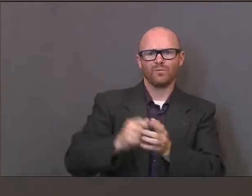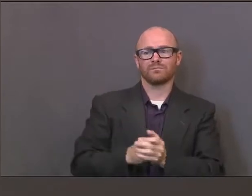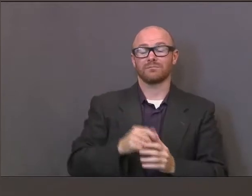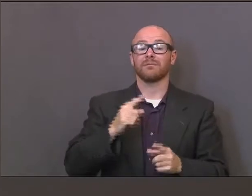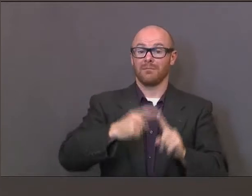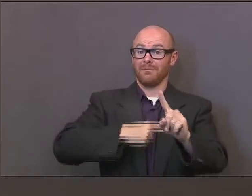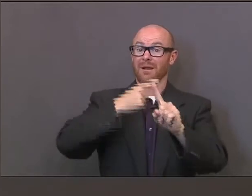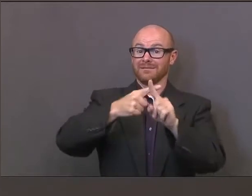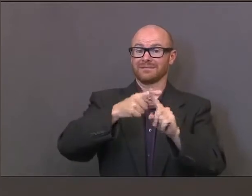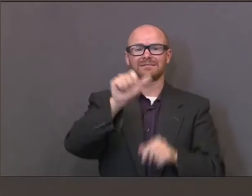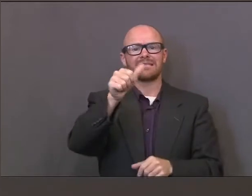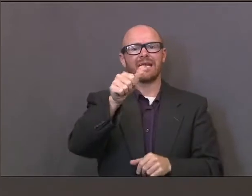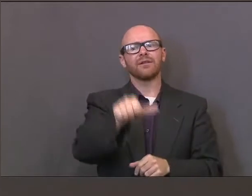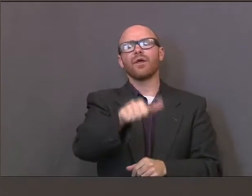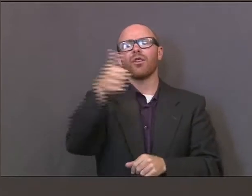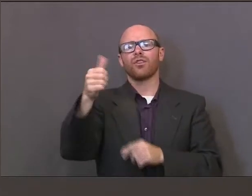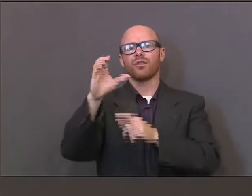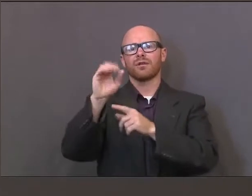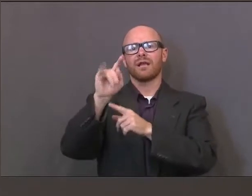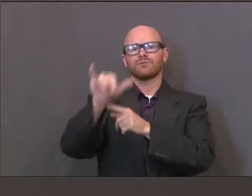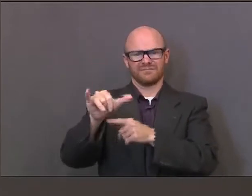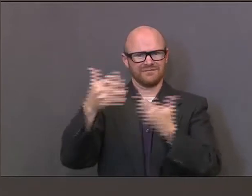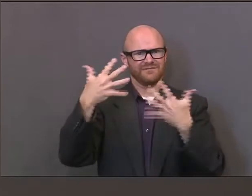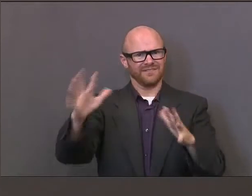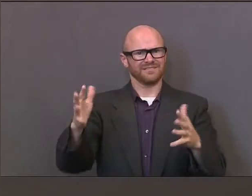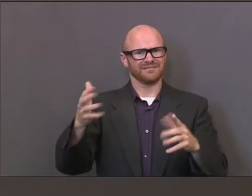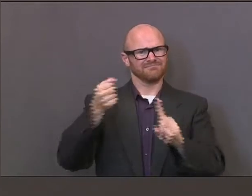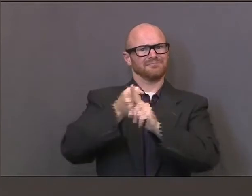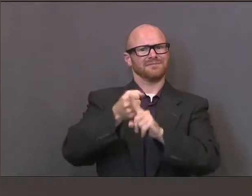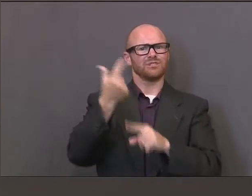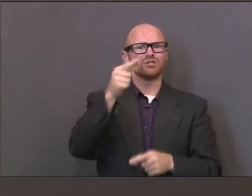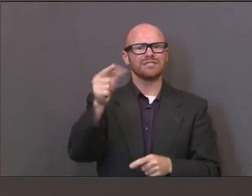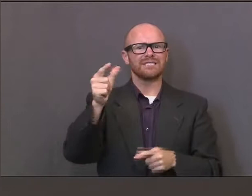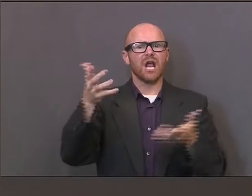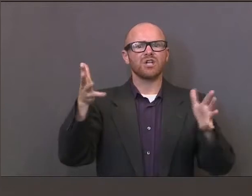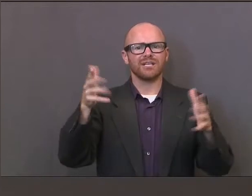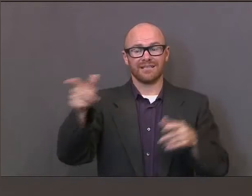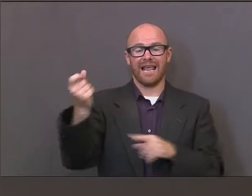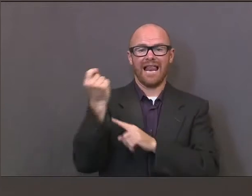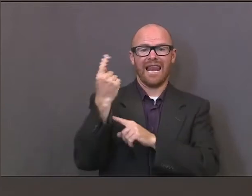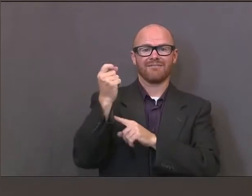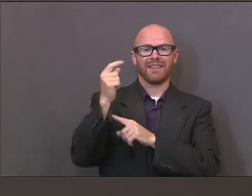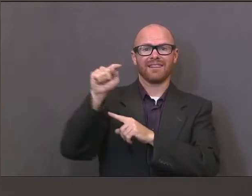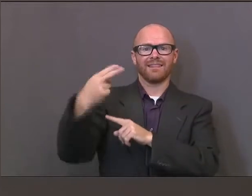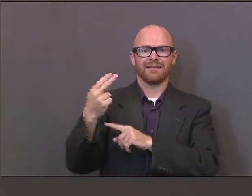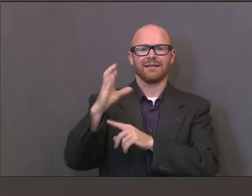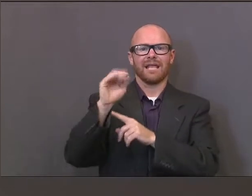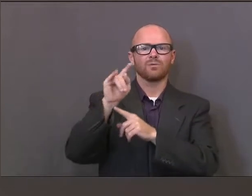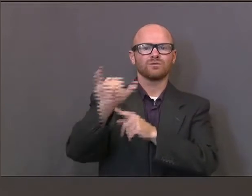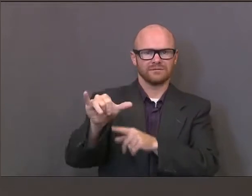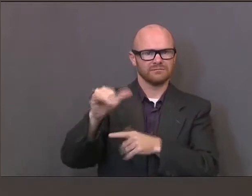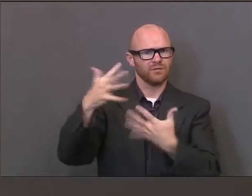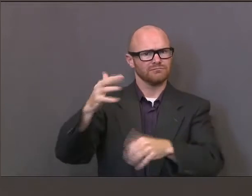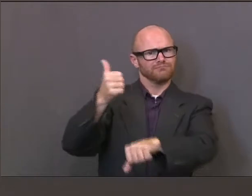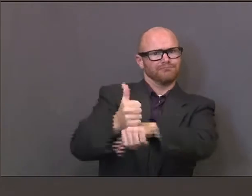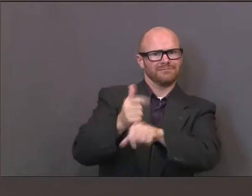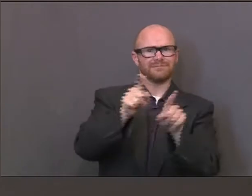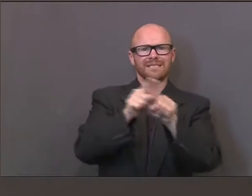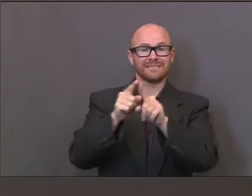counties that we already have moved to green. And so, they will be the 11th county to be designated green.